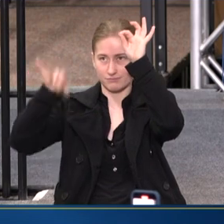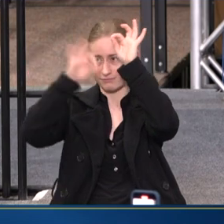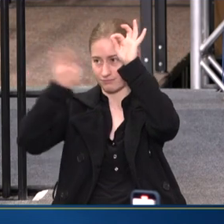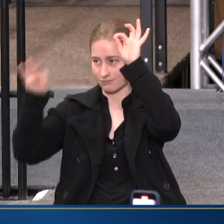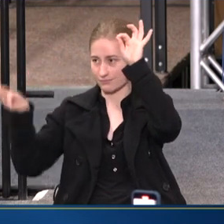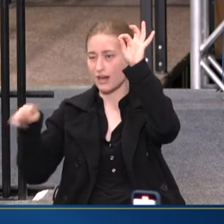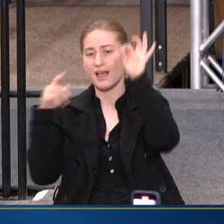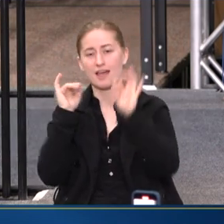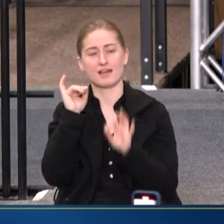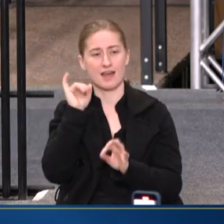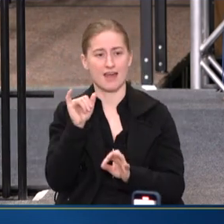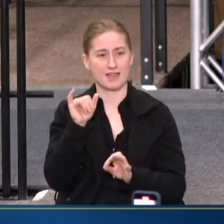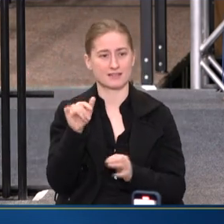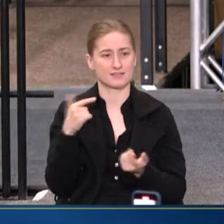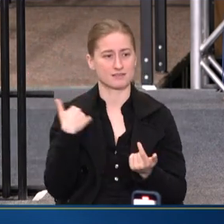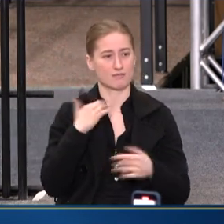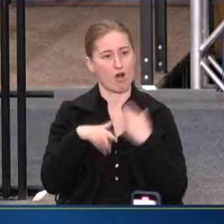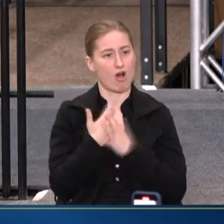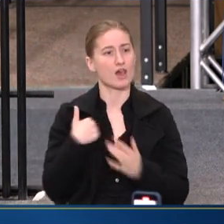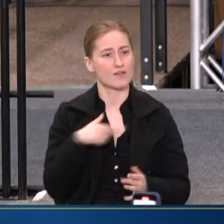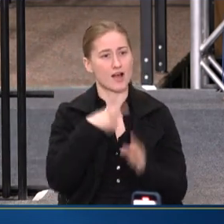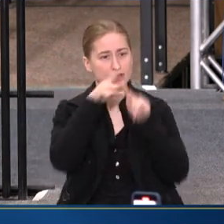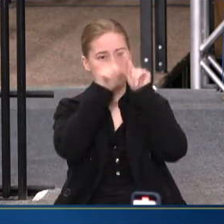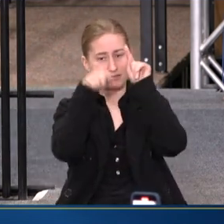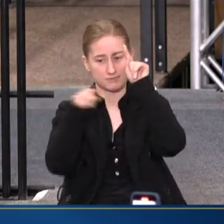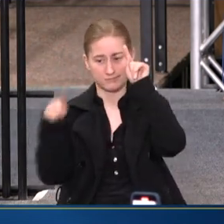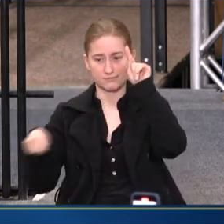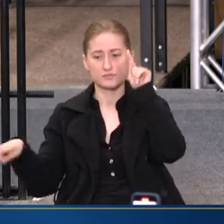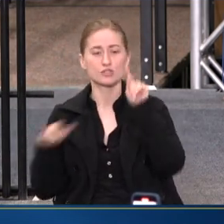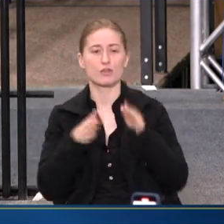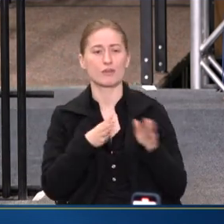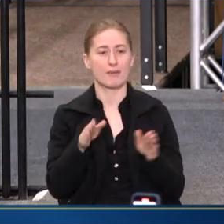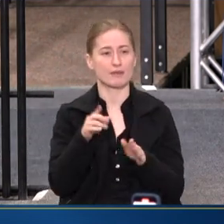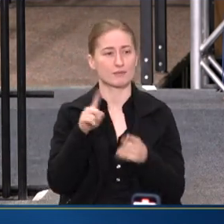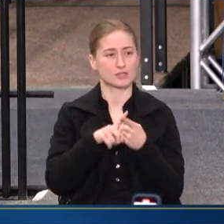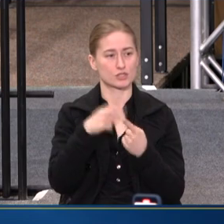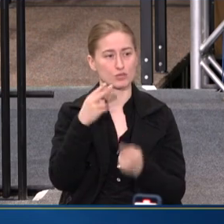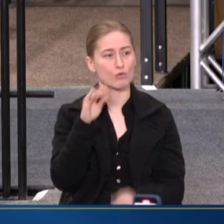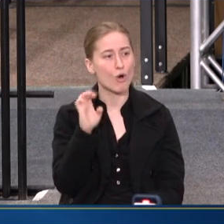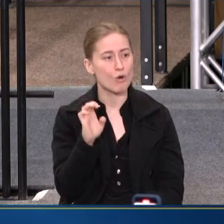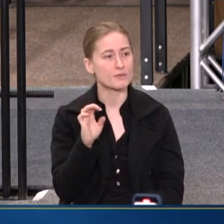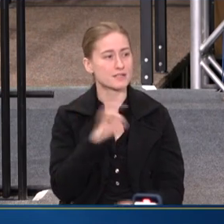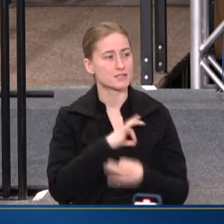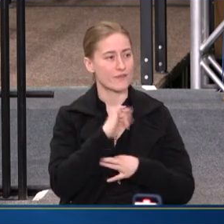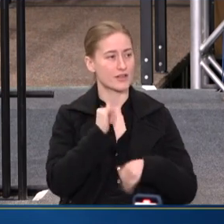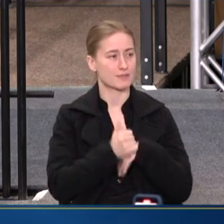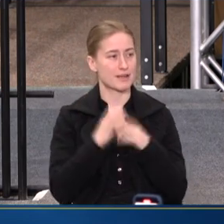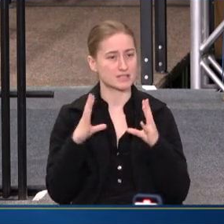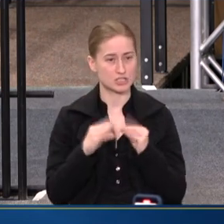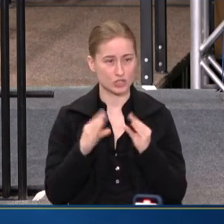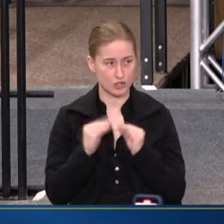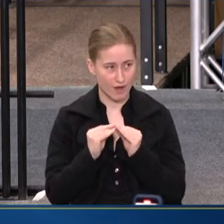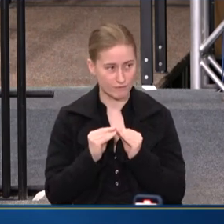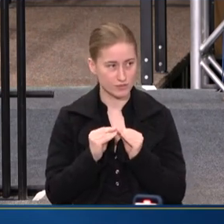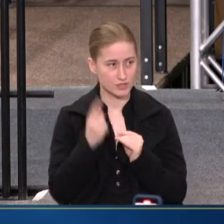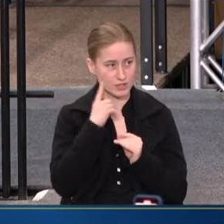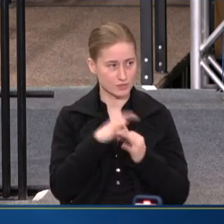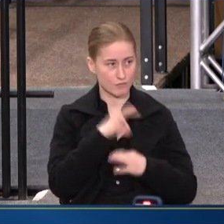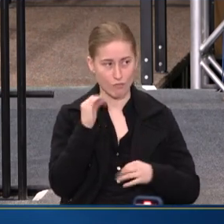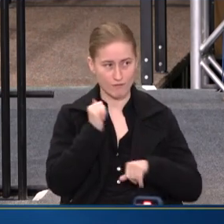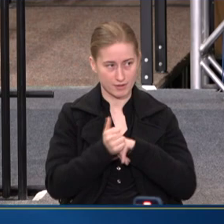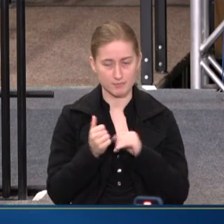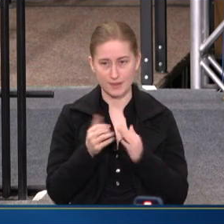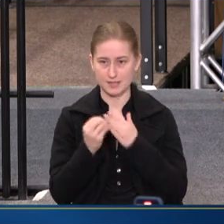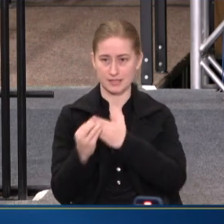THAT THREAD OF BEING THIS PATCH OF ALL OF US RIGHT HERE. SO THE PATHWAYS TO HOPE IS OUR FAITH-BASED CONFERENCE THAT IS FOR FAITH-BASED